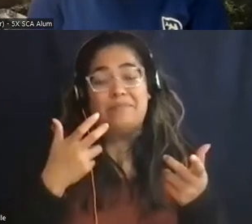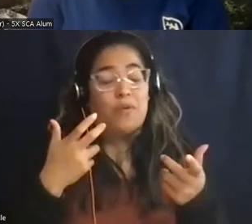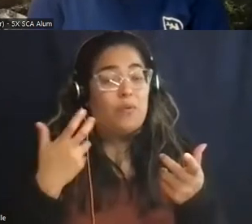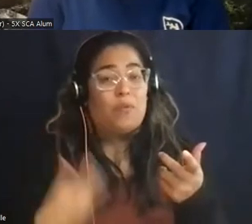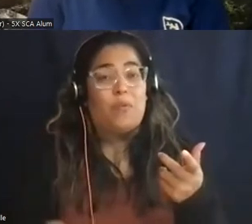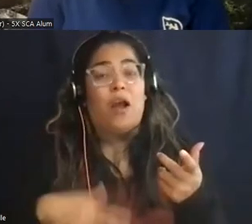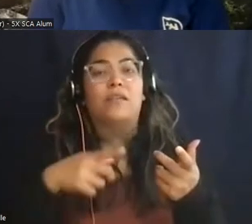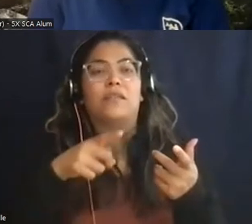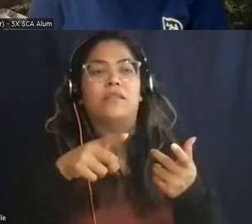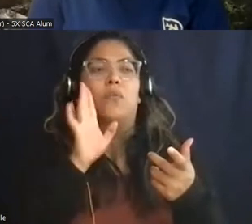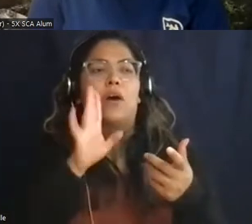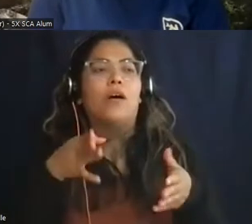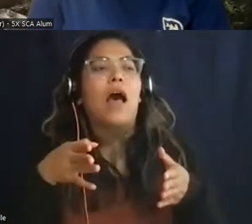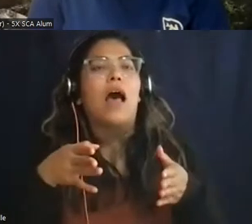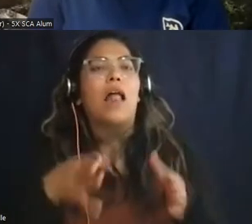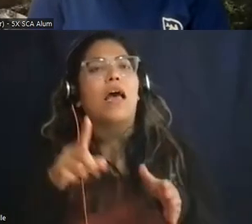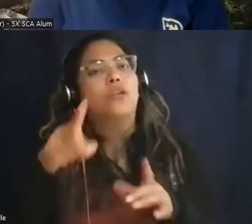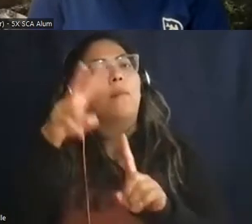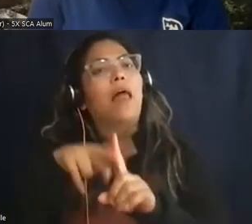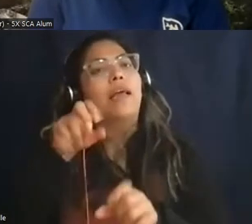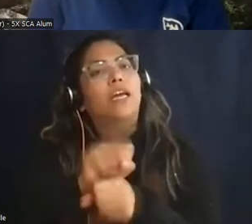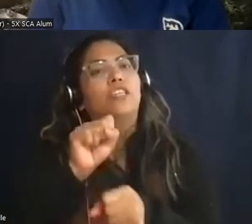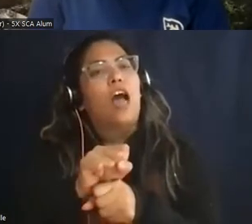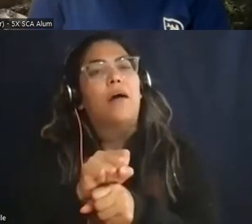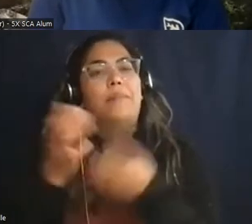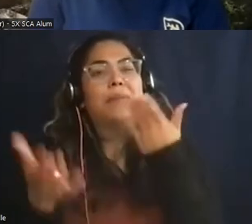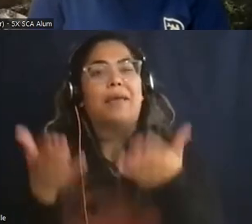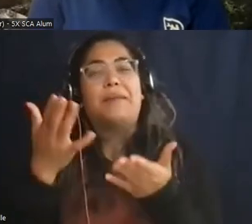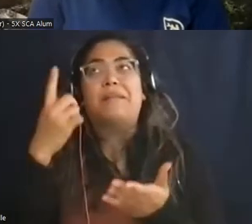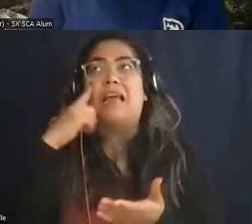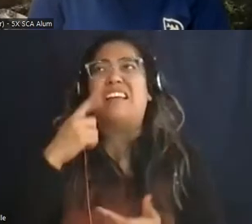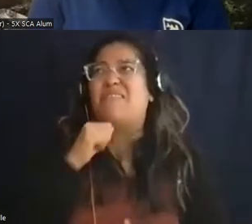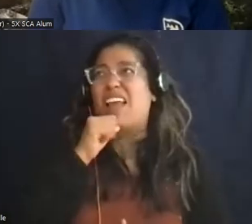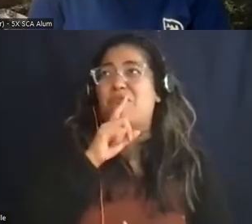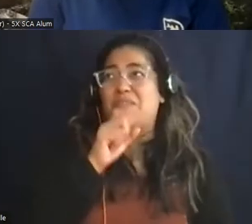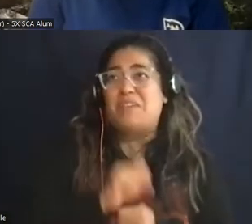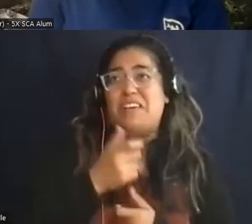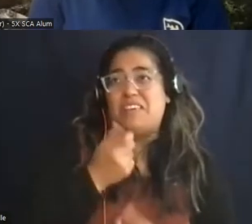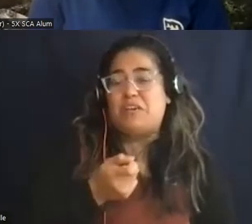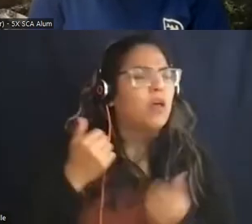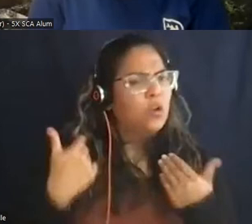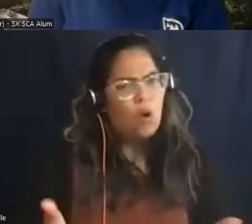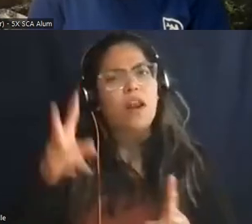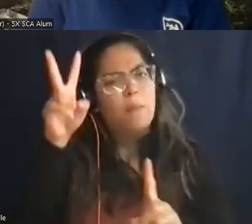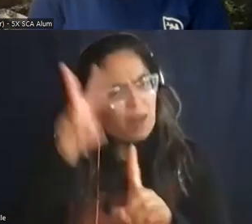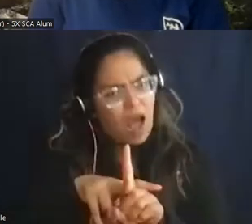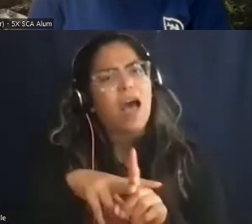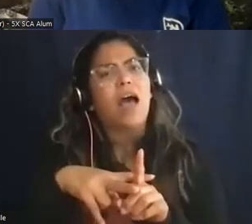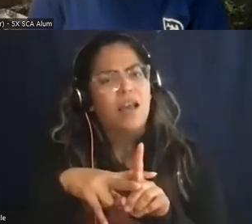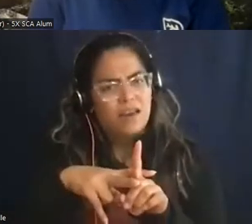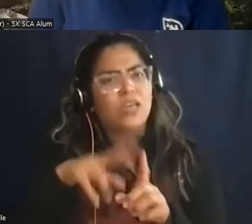allows you to you know apply for the job that maybe you're like am i really interested am i interested in that go for it go do you know